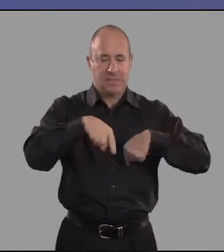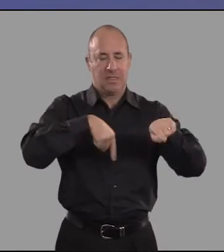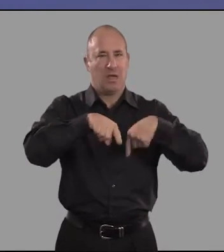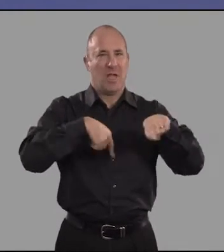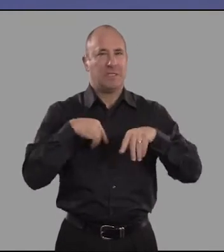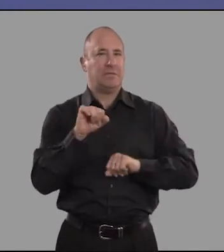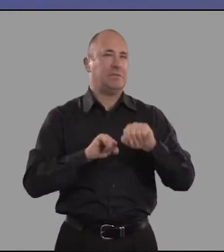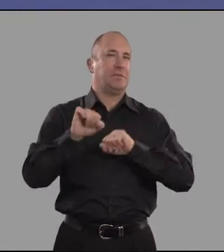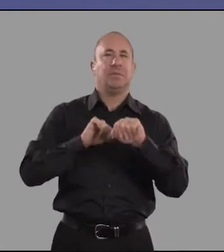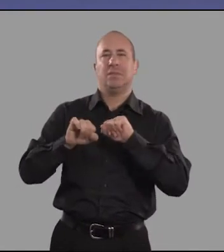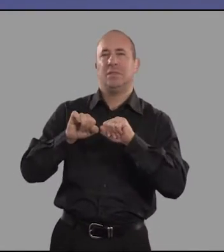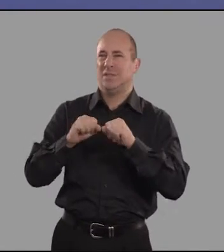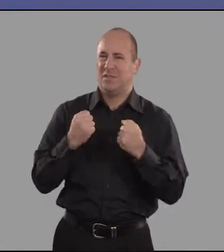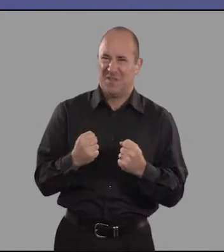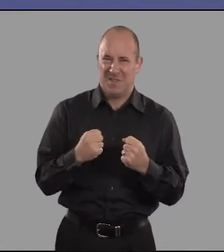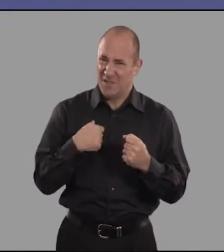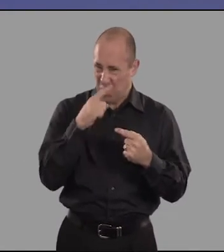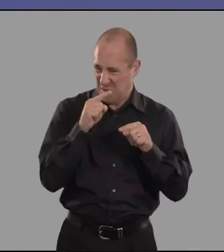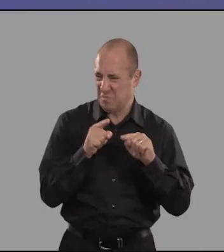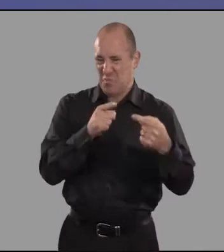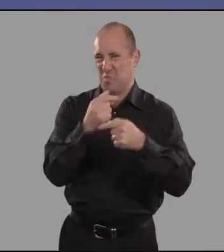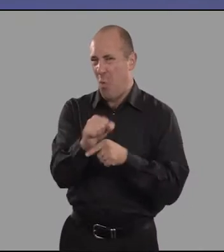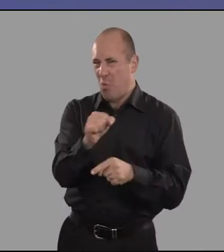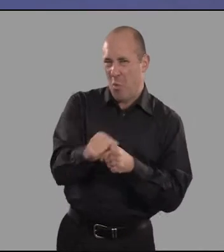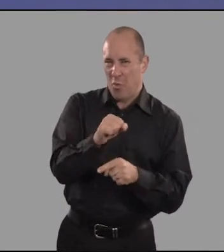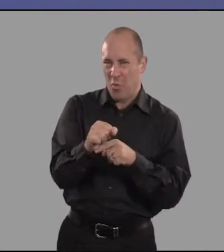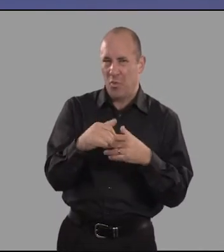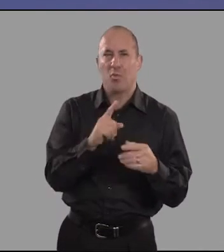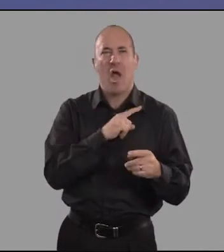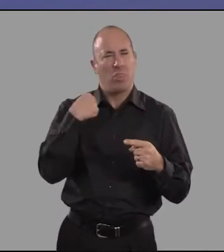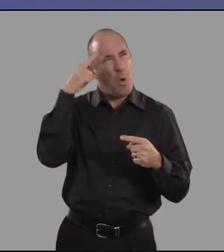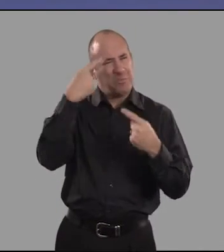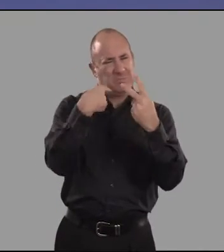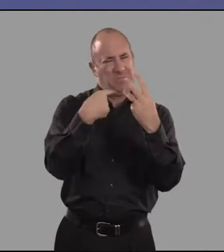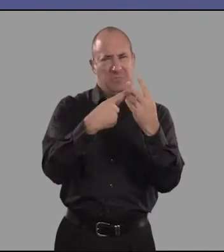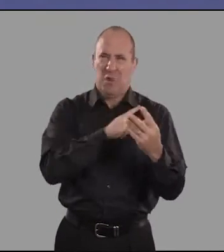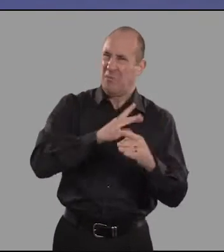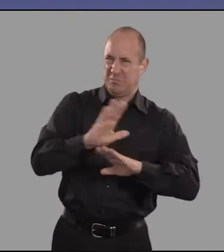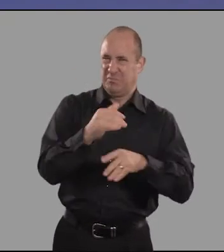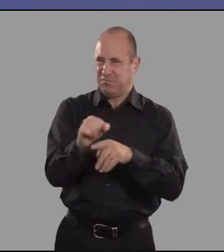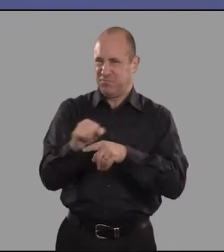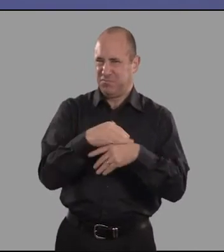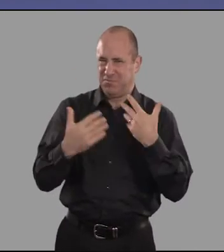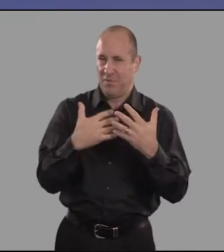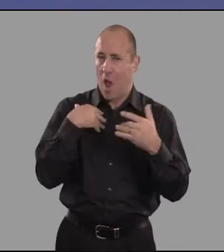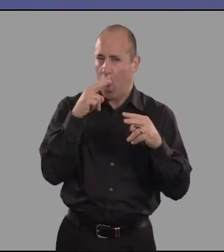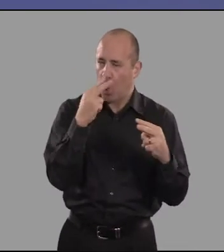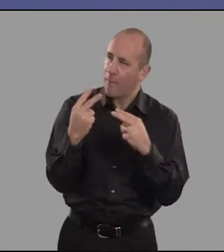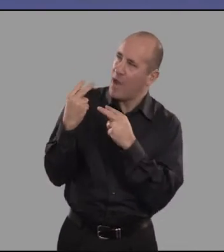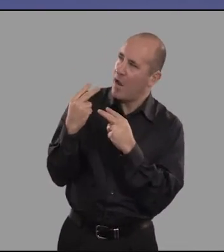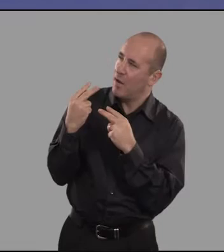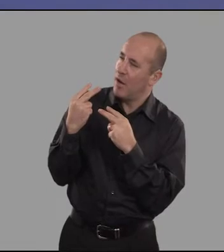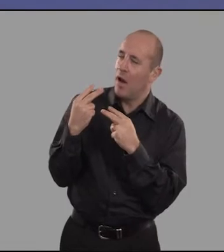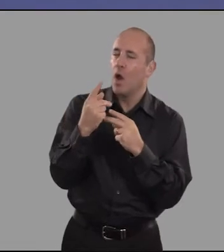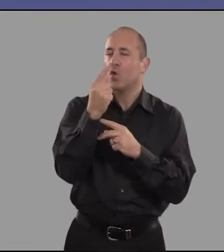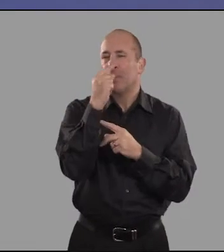to becoming an artistic director. Vehemently opposed, one could say. I thought there were lots of reasons. But